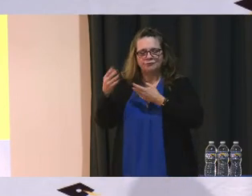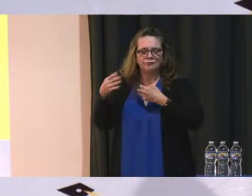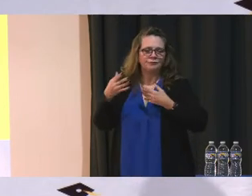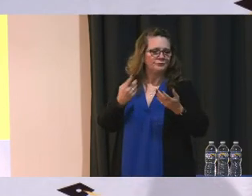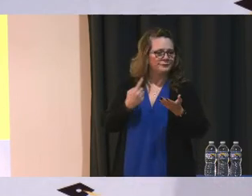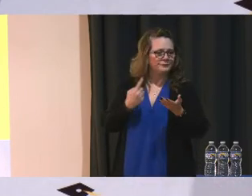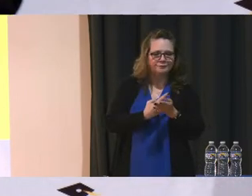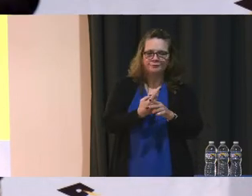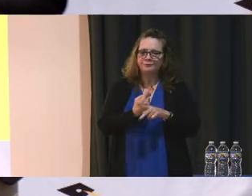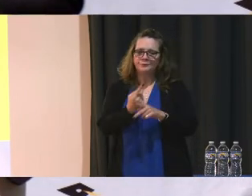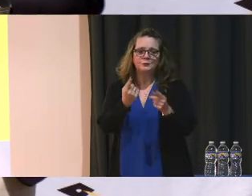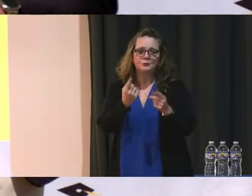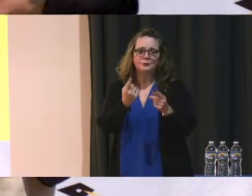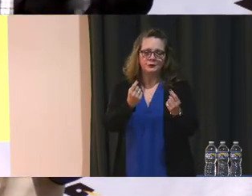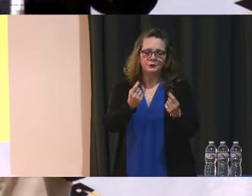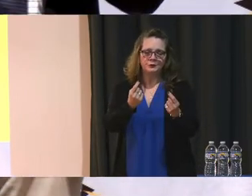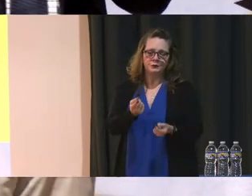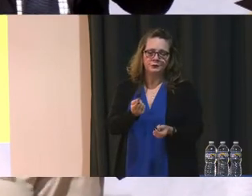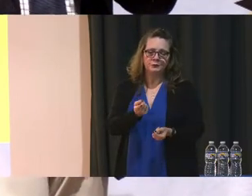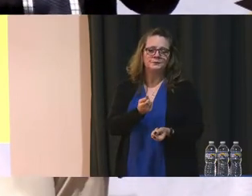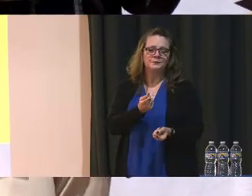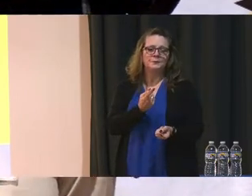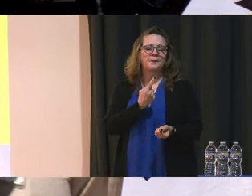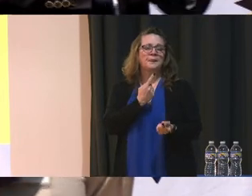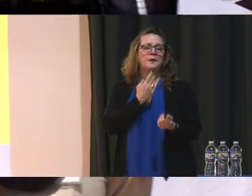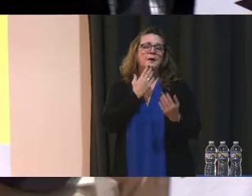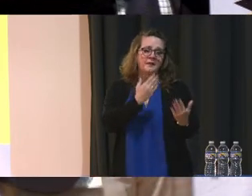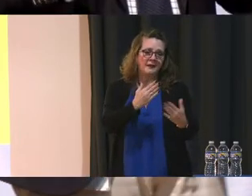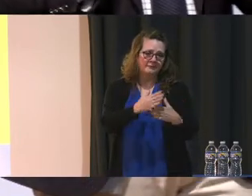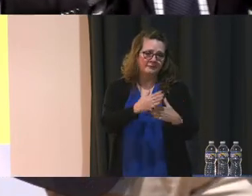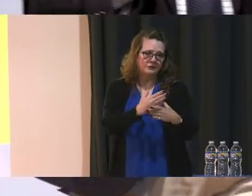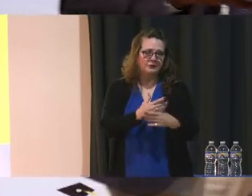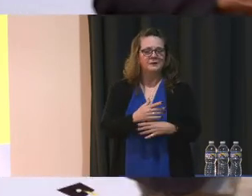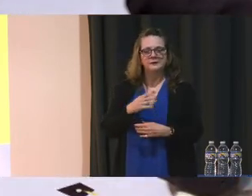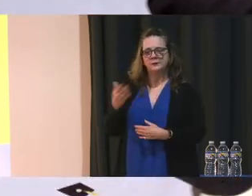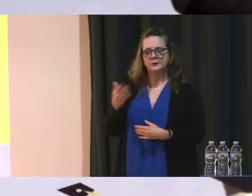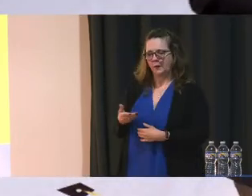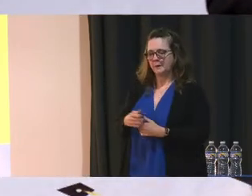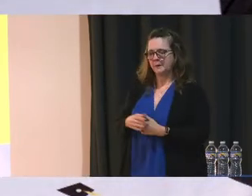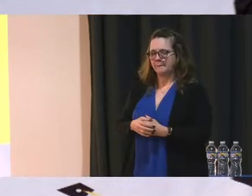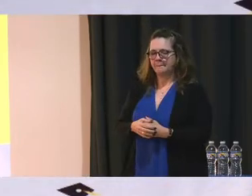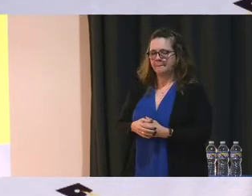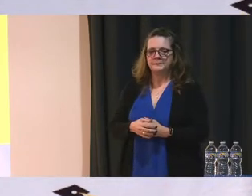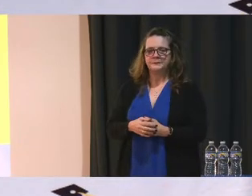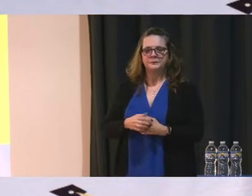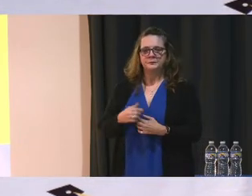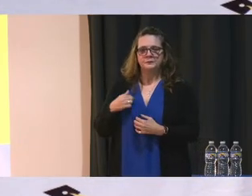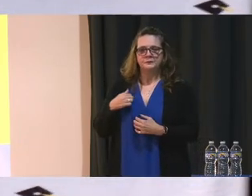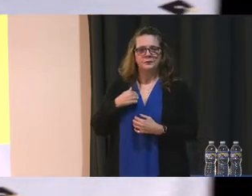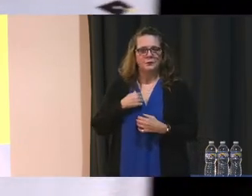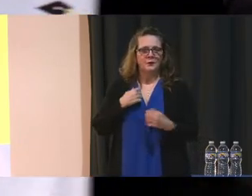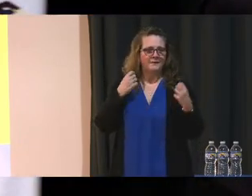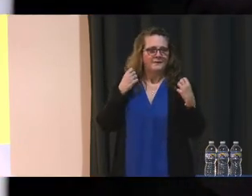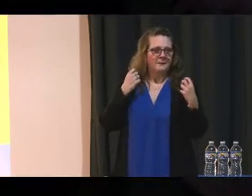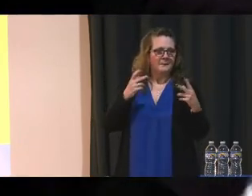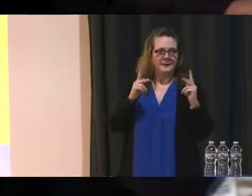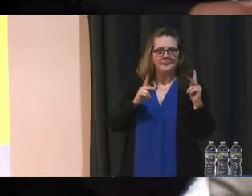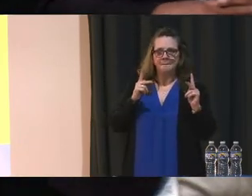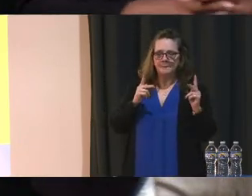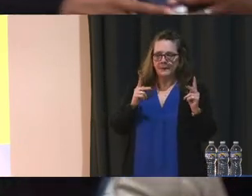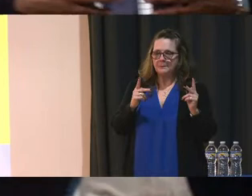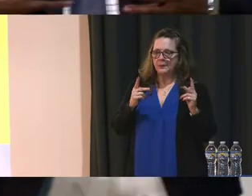second. Thank you. You're welcome. What I will say is because we've got a healthy number of individuals that are in line,